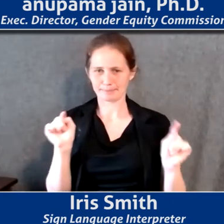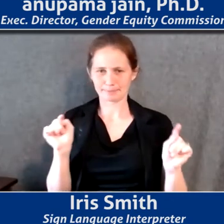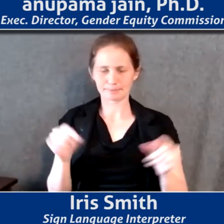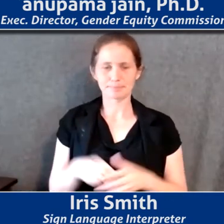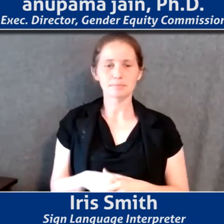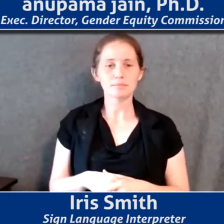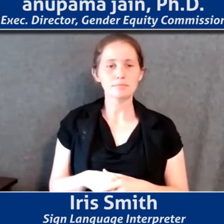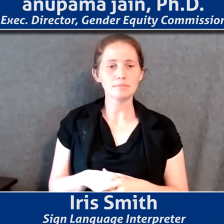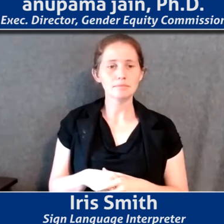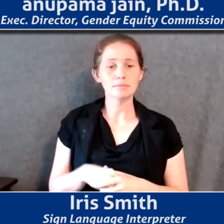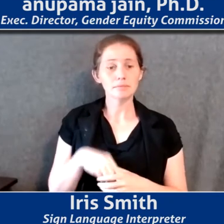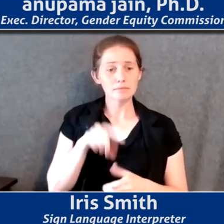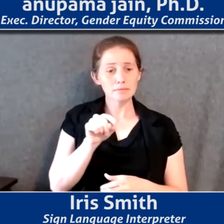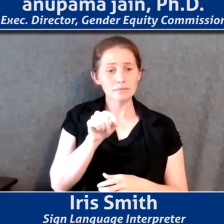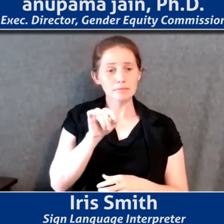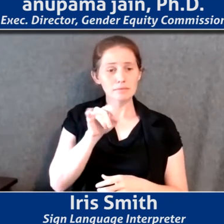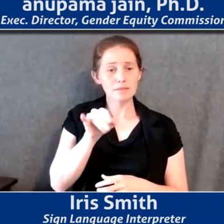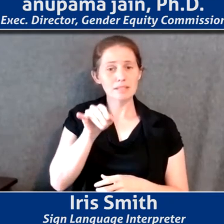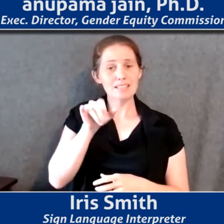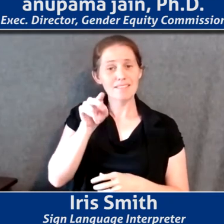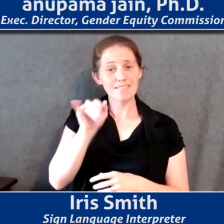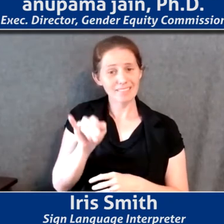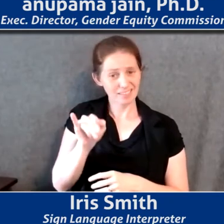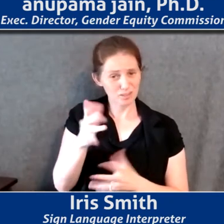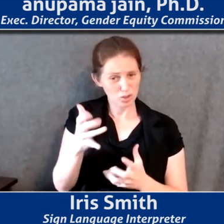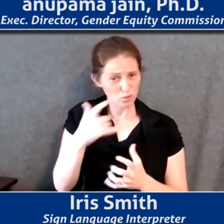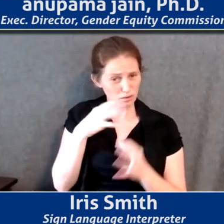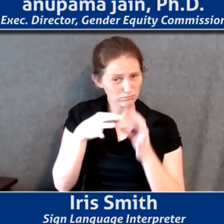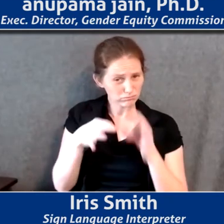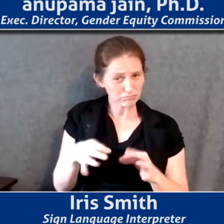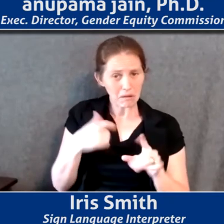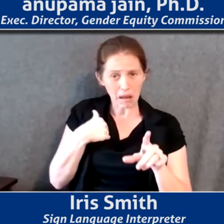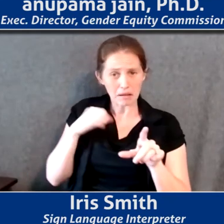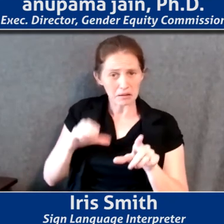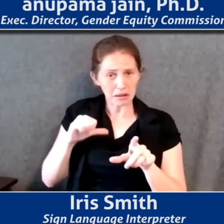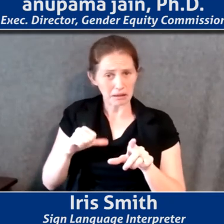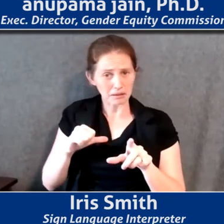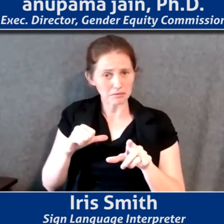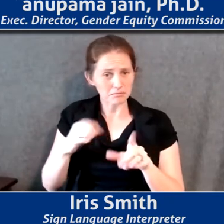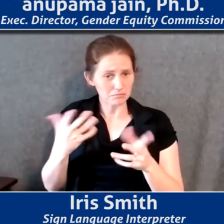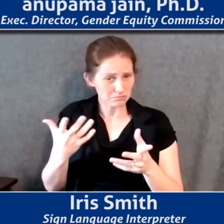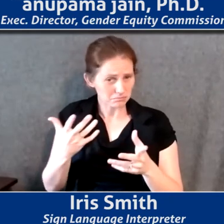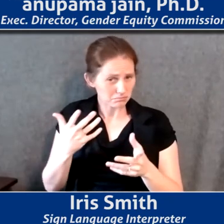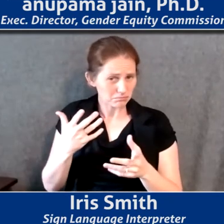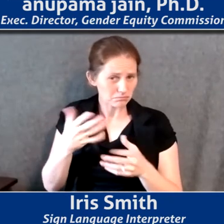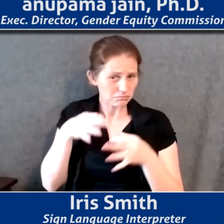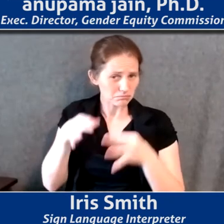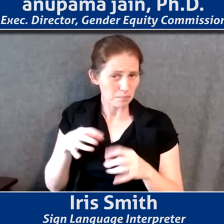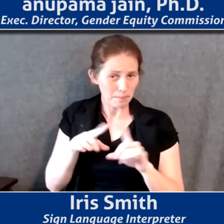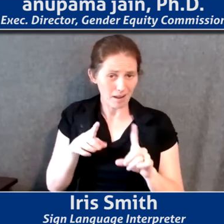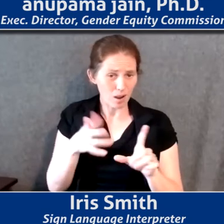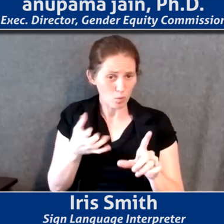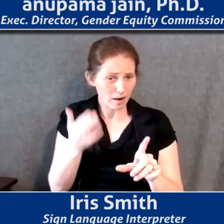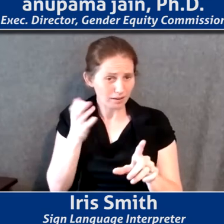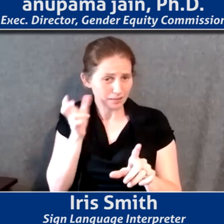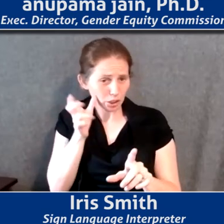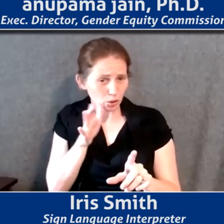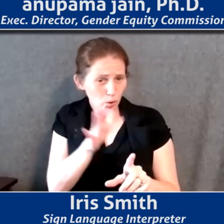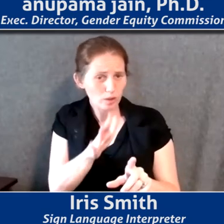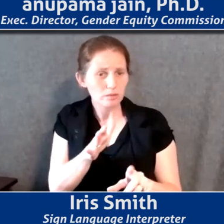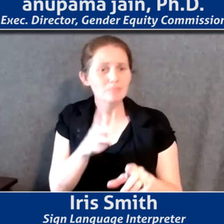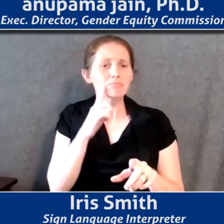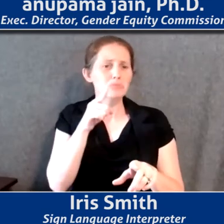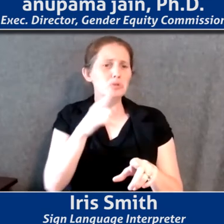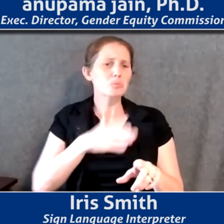Tiffany, would you like to, would you like to speak to that? can certainly address it, but I'd love to hear. Yeah, if you could do it,